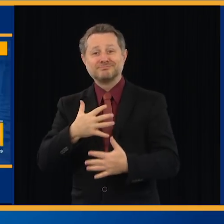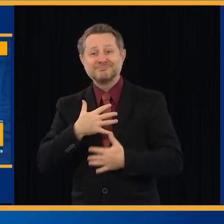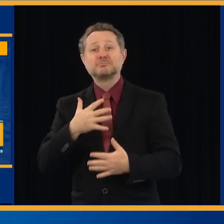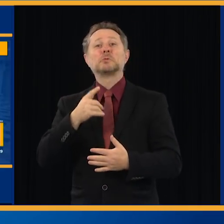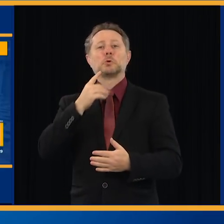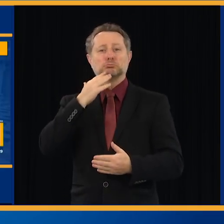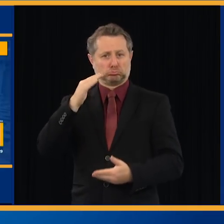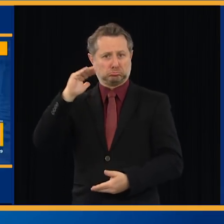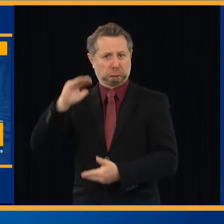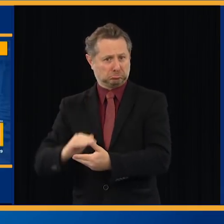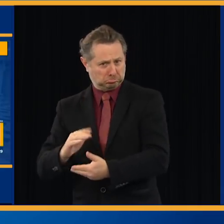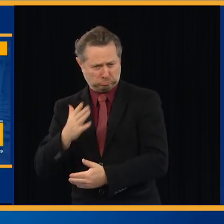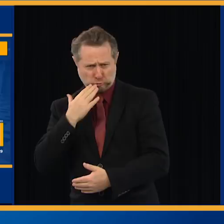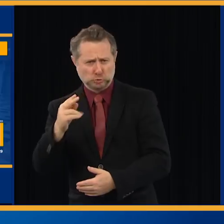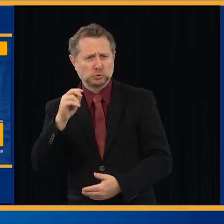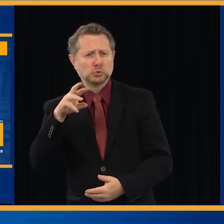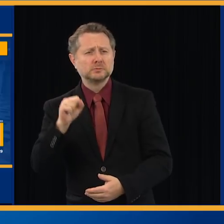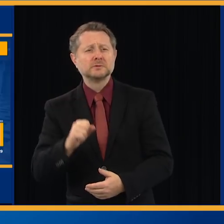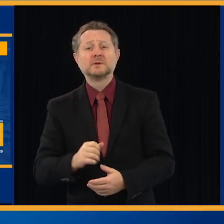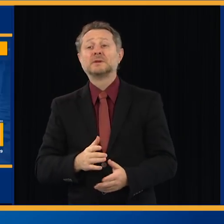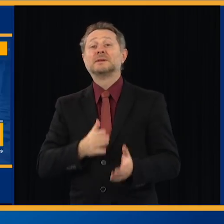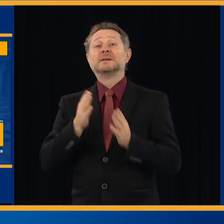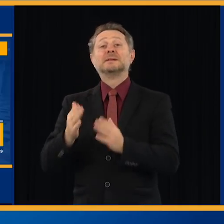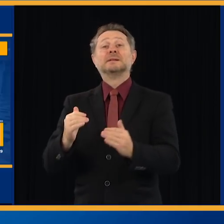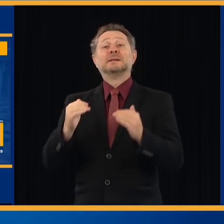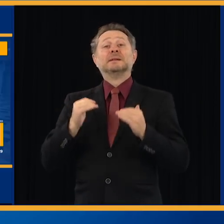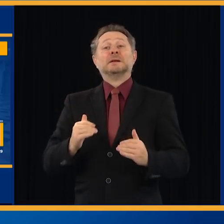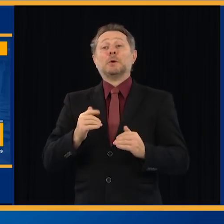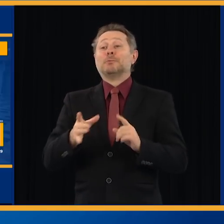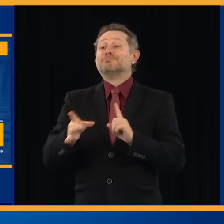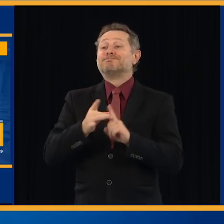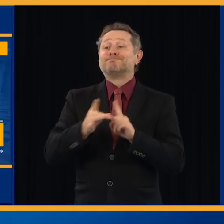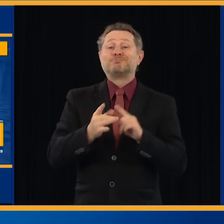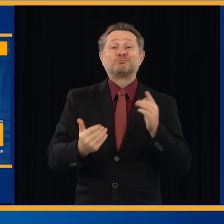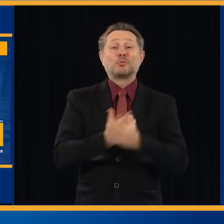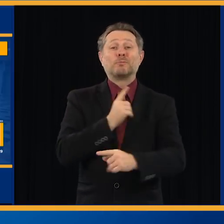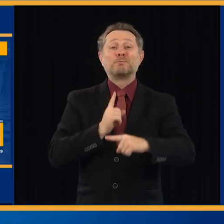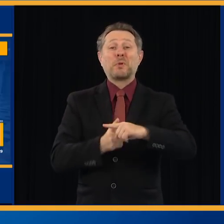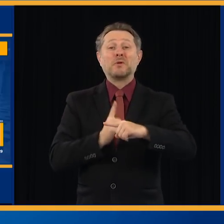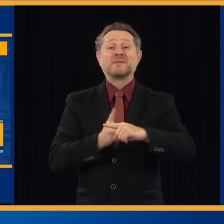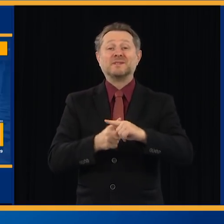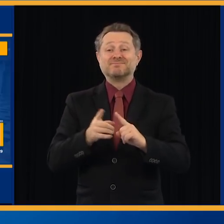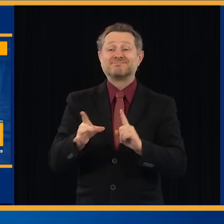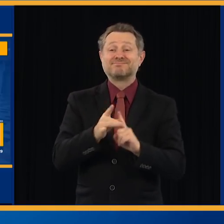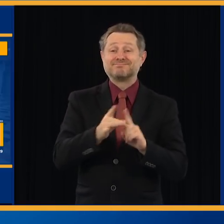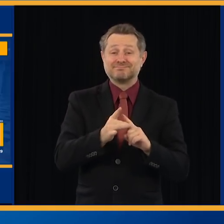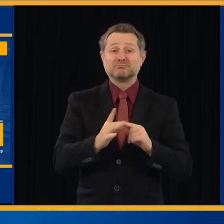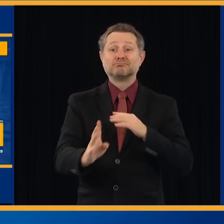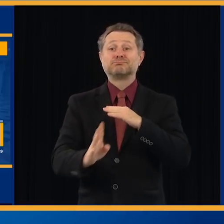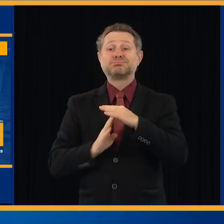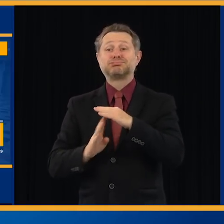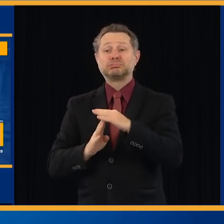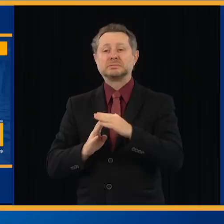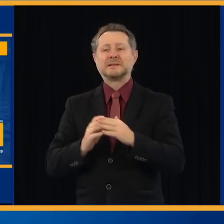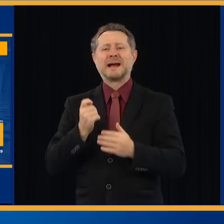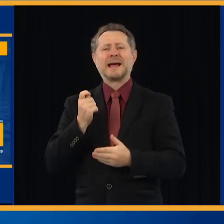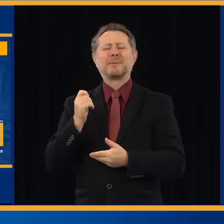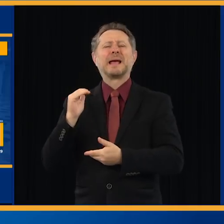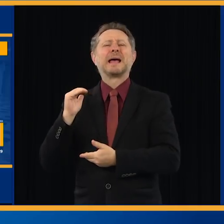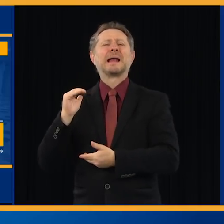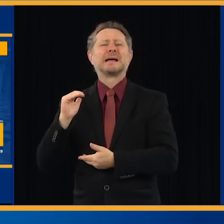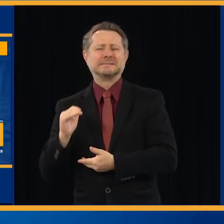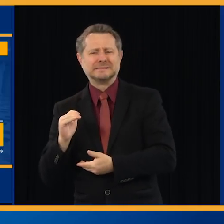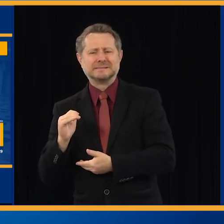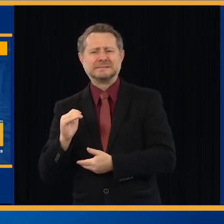down. Good news. New COVID cases, slightly down, 933,